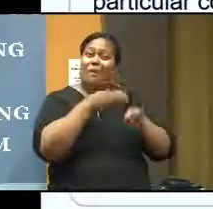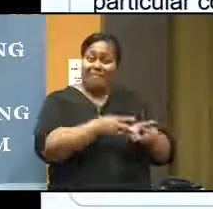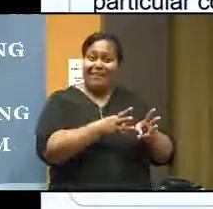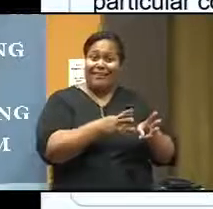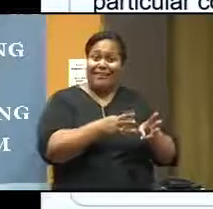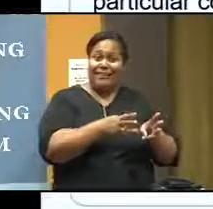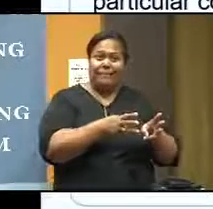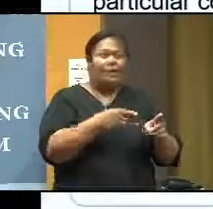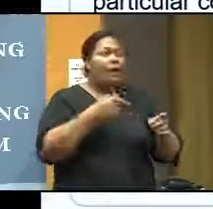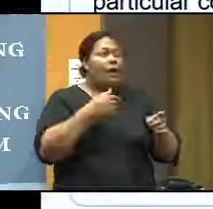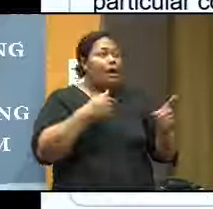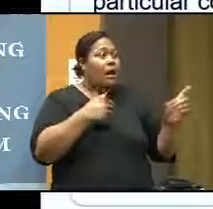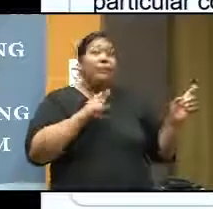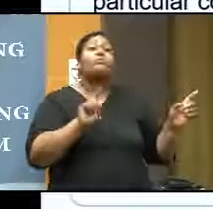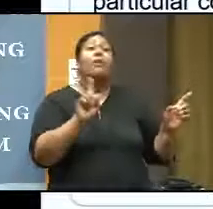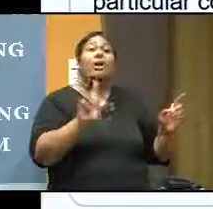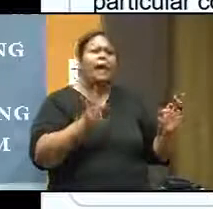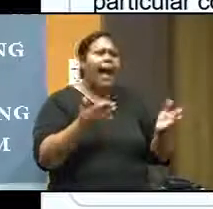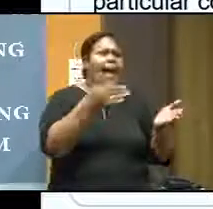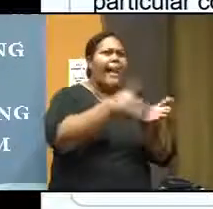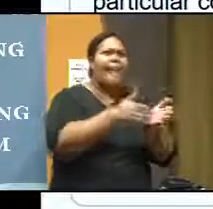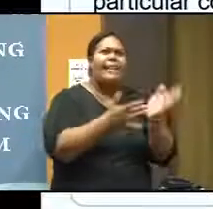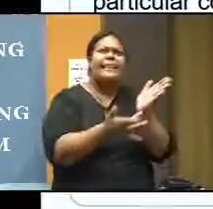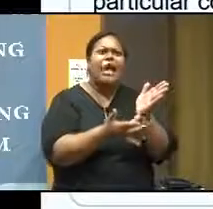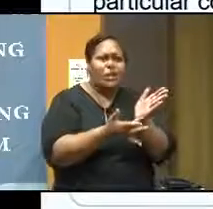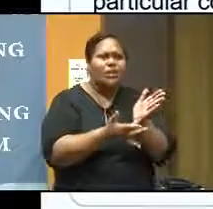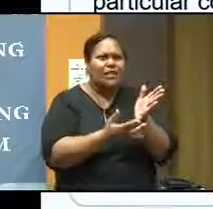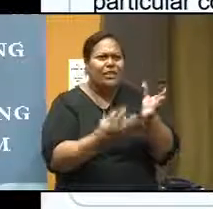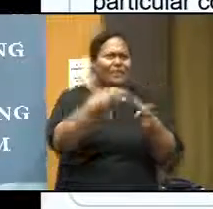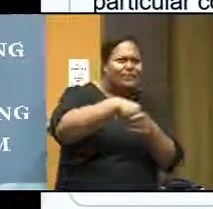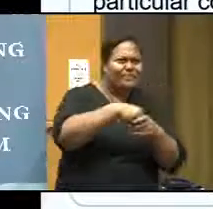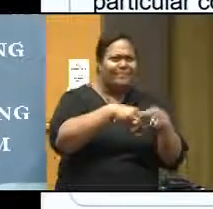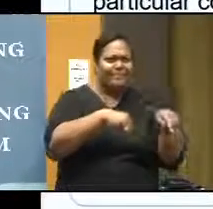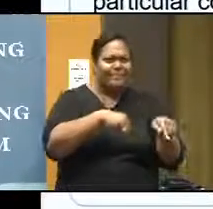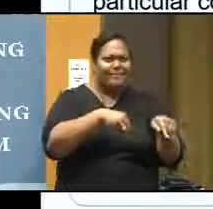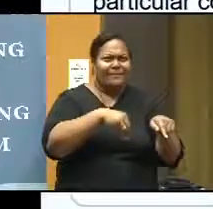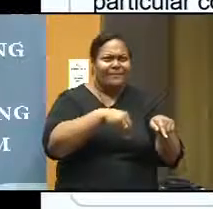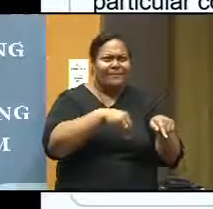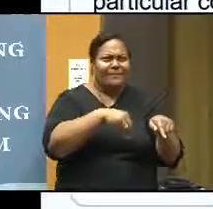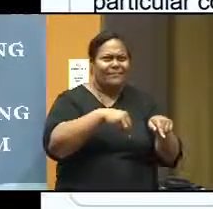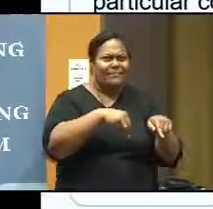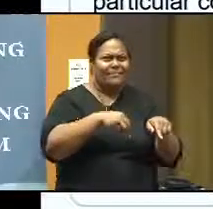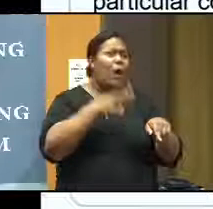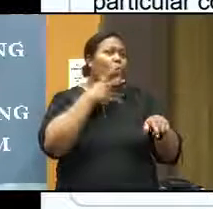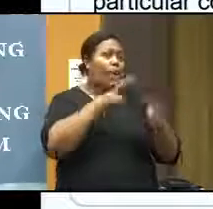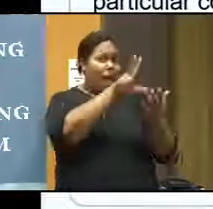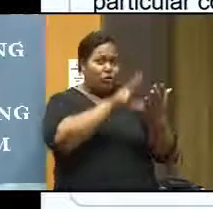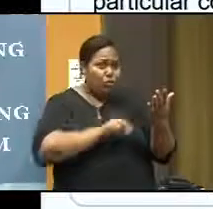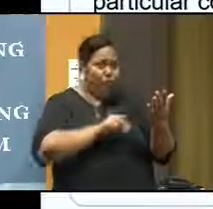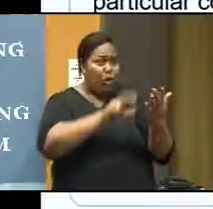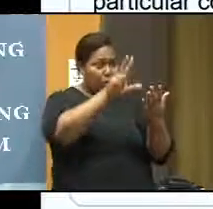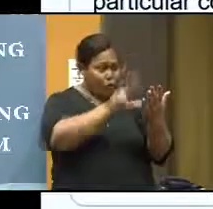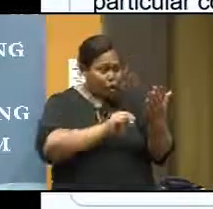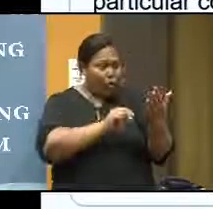that I add the technological component in that rather than going there, drawing each and every diagram, I do a little simulation, bring part by part